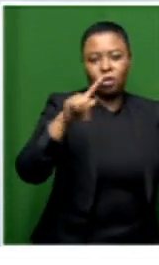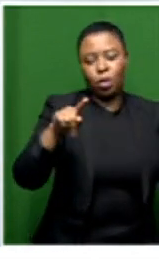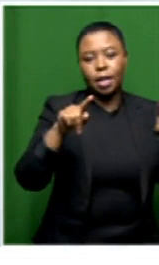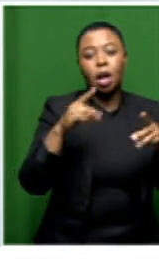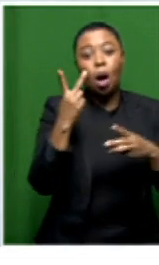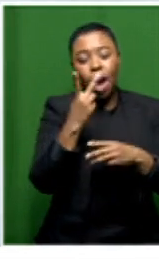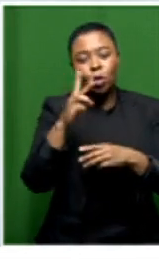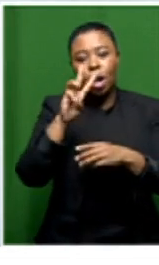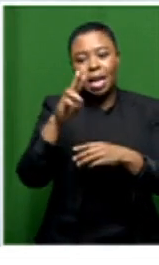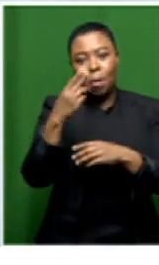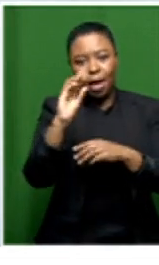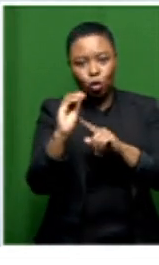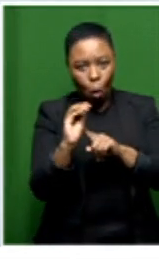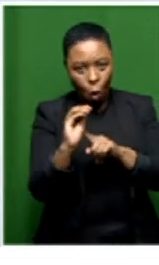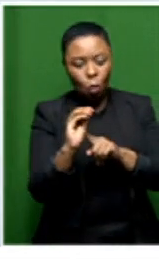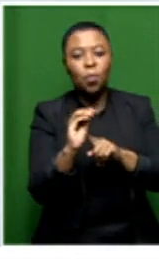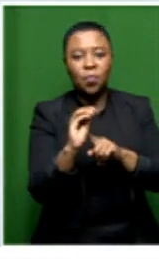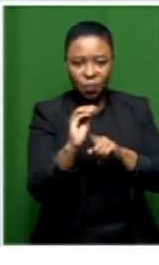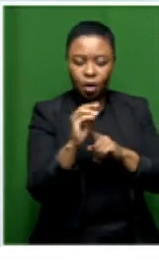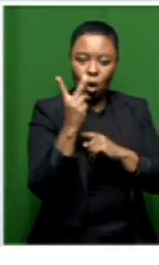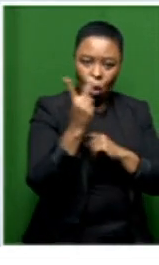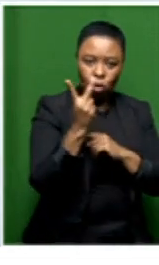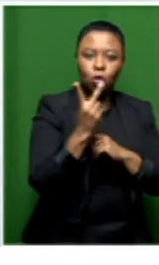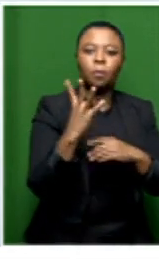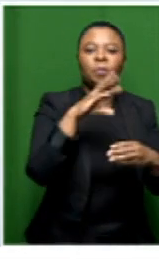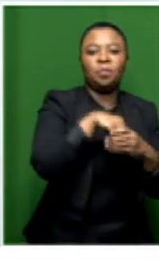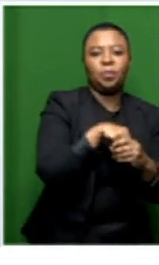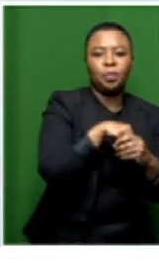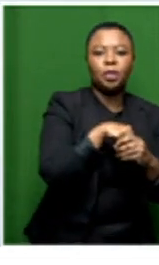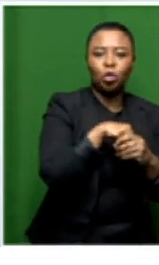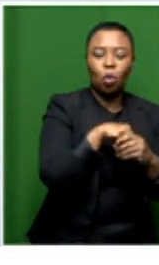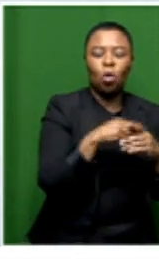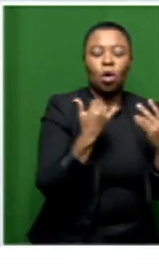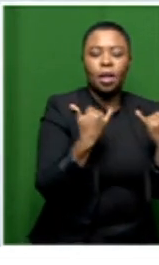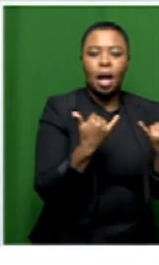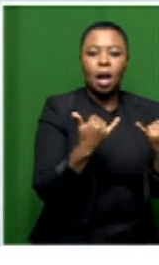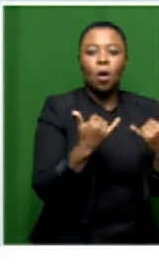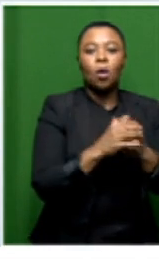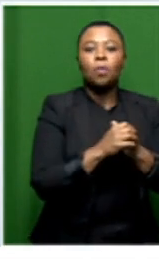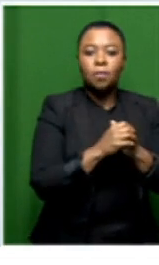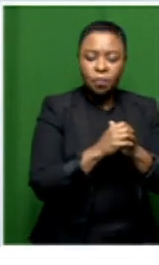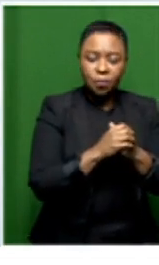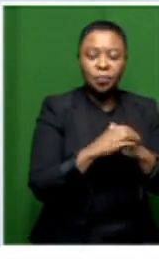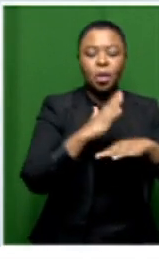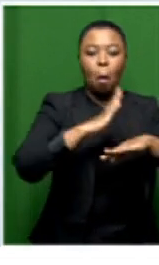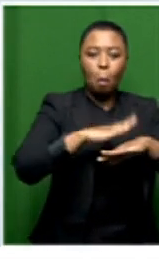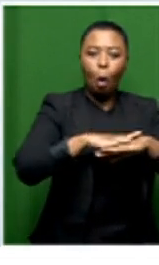as well has now put it on its radar and uh so with focus from various